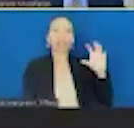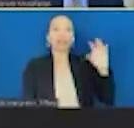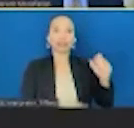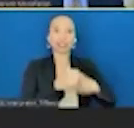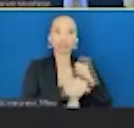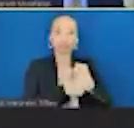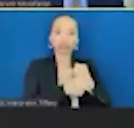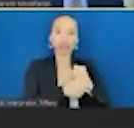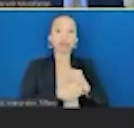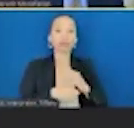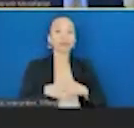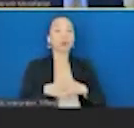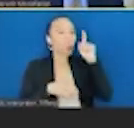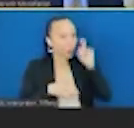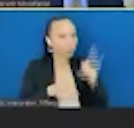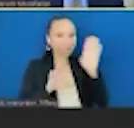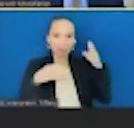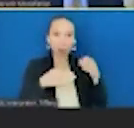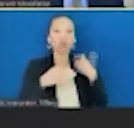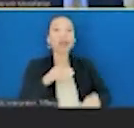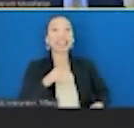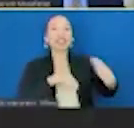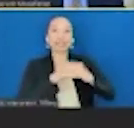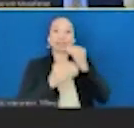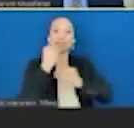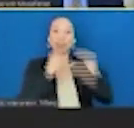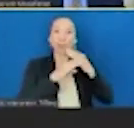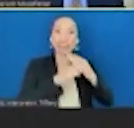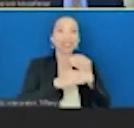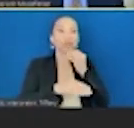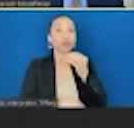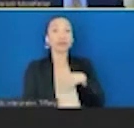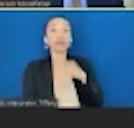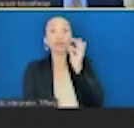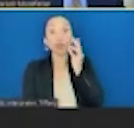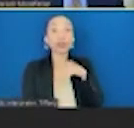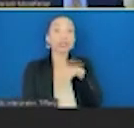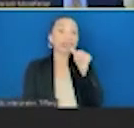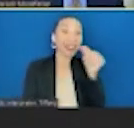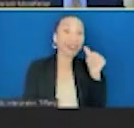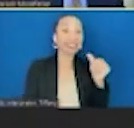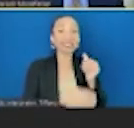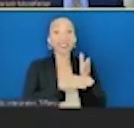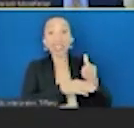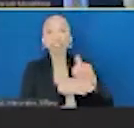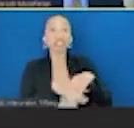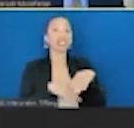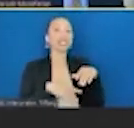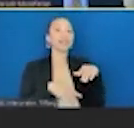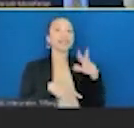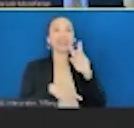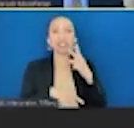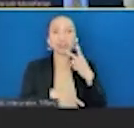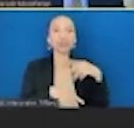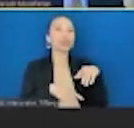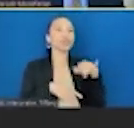to focus on increasing protective foods for all Americans. Fruits, nuts, fish, vegetables, plant oils, whole grains, beans, yogurt. These foods have